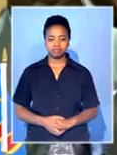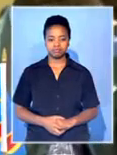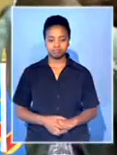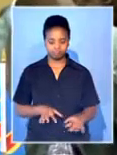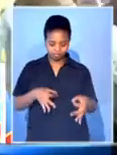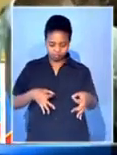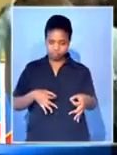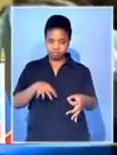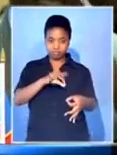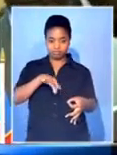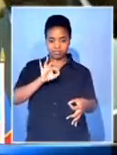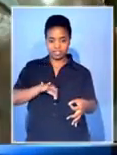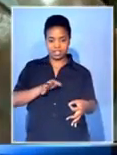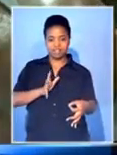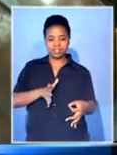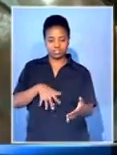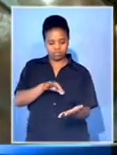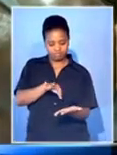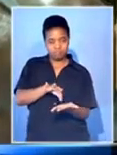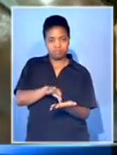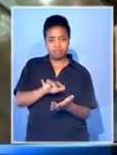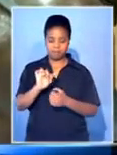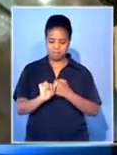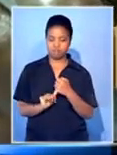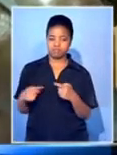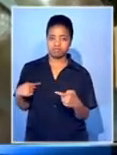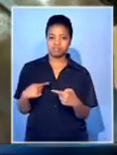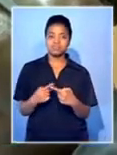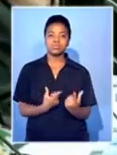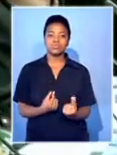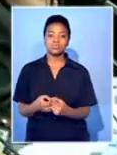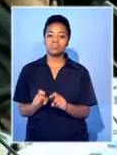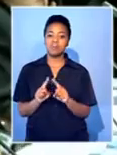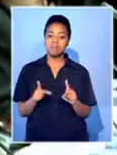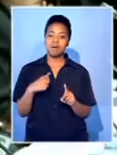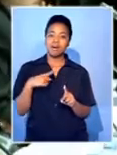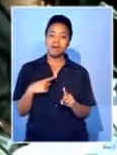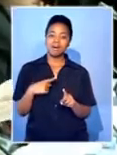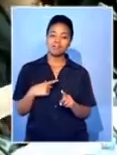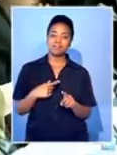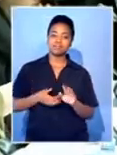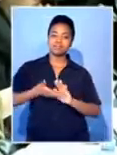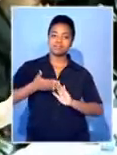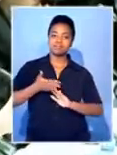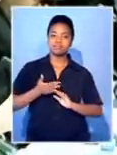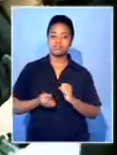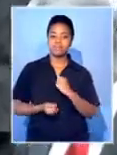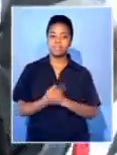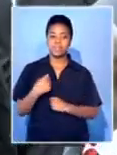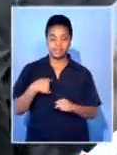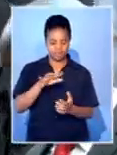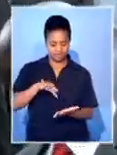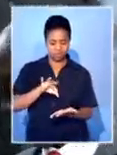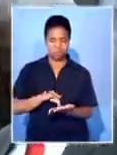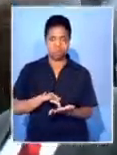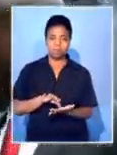A deal signed in Nairobi that has been months in the making, but in Kampala, where much of the work has been done to reach an agreement,